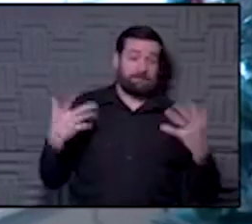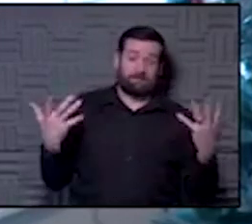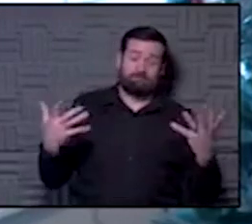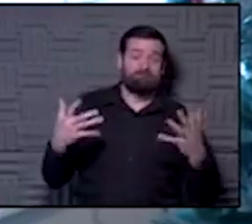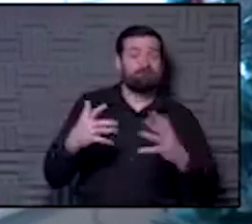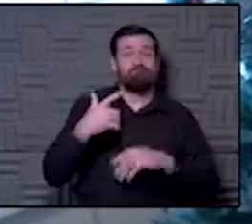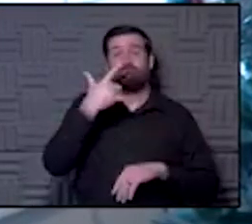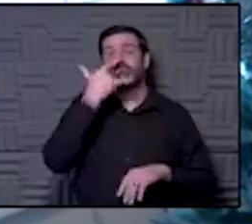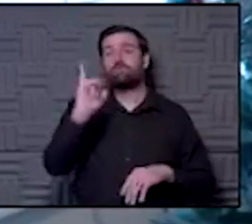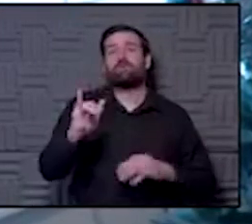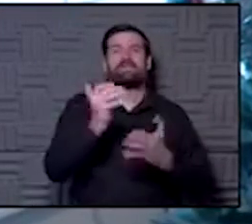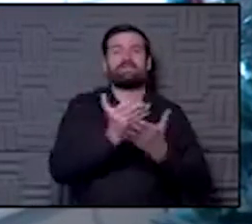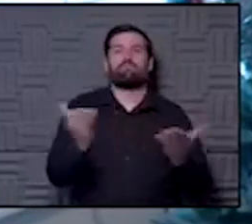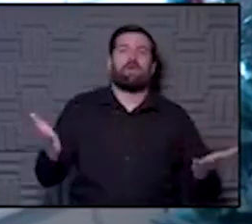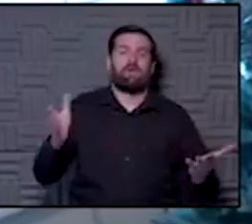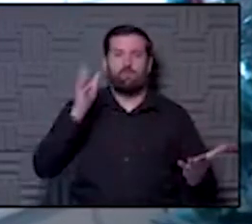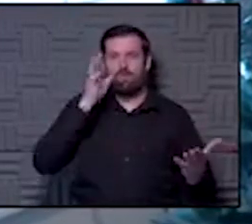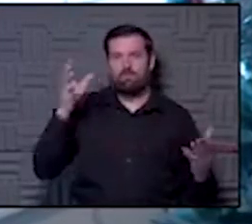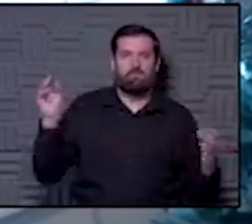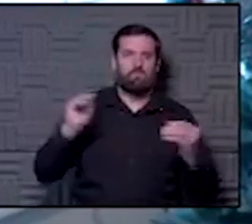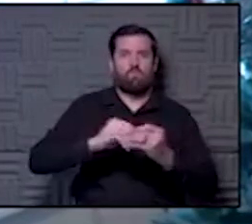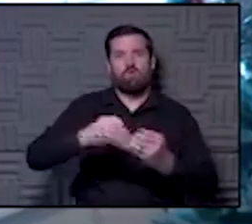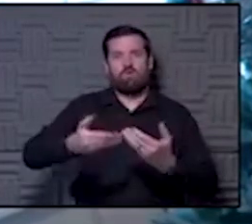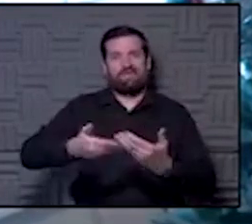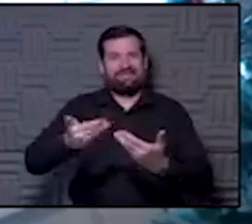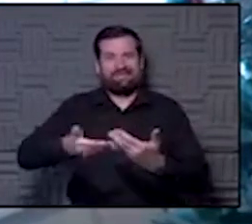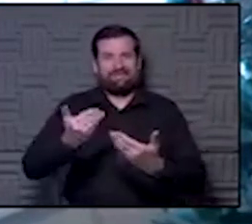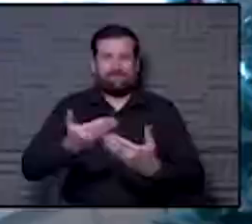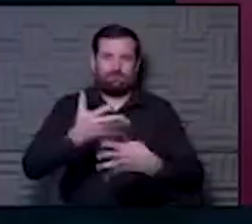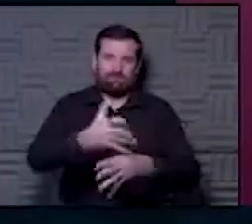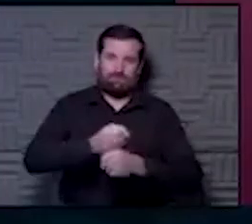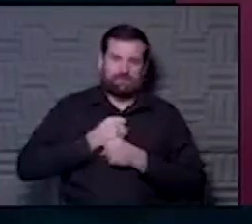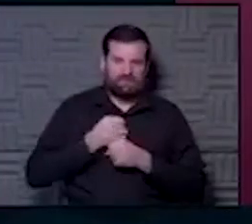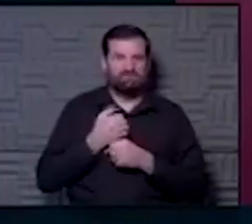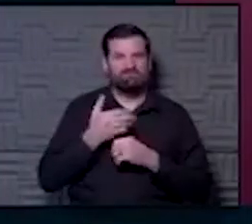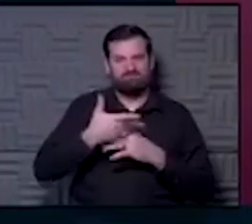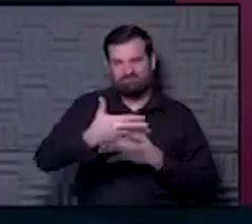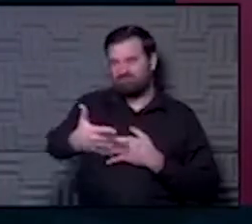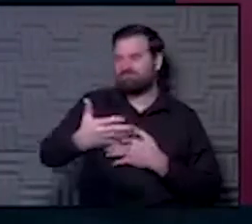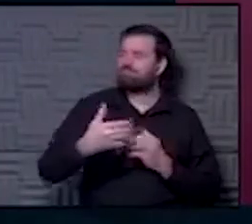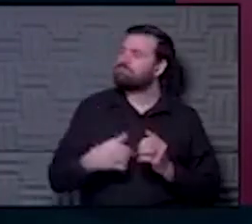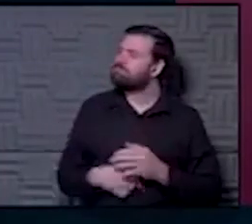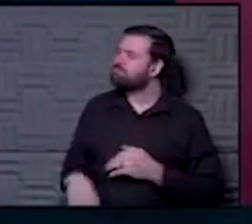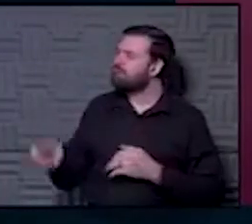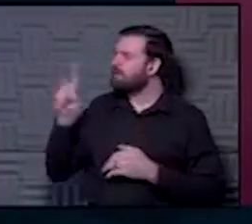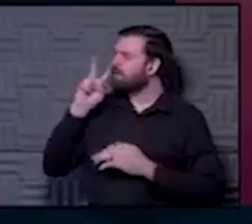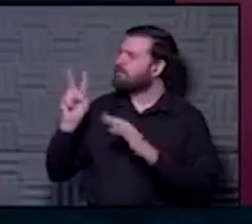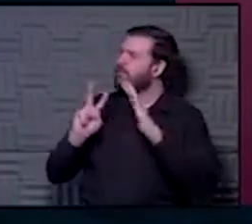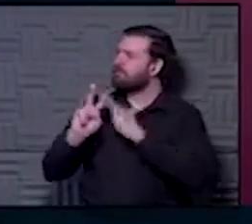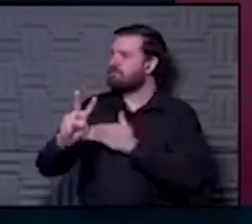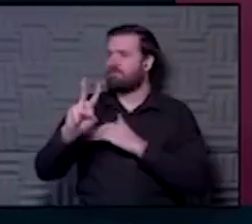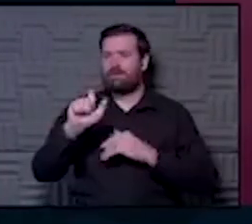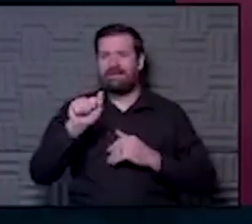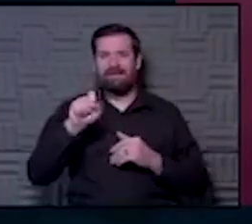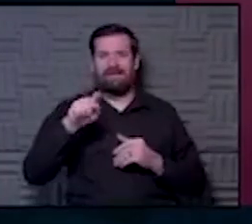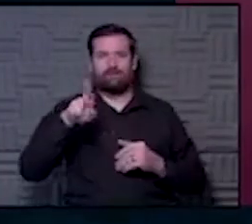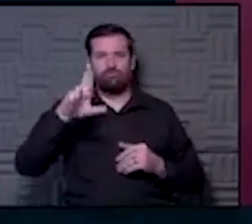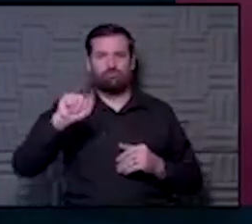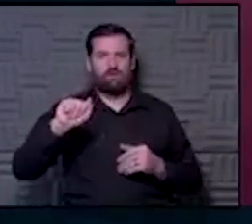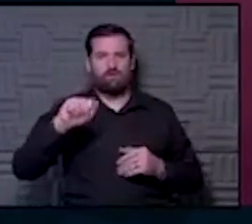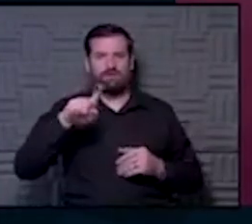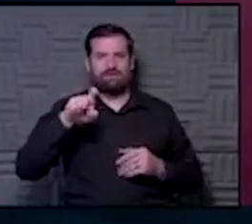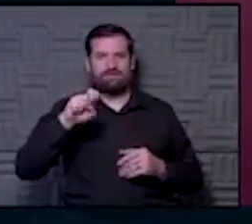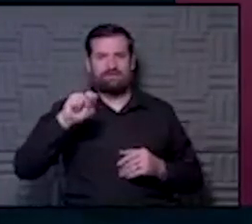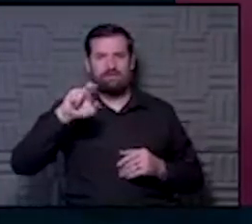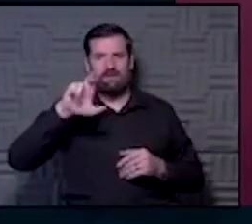the supply will loosen up considerably these first few months of this new year. Yeah. What do you think of the future of AstraZeneca vaccine in the United States?